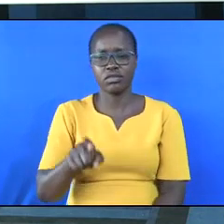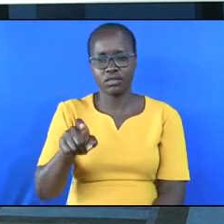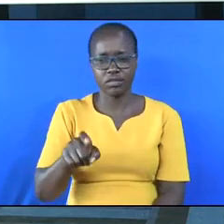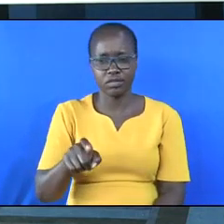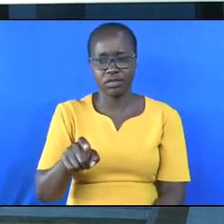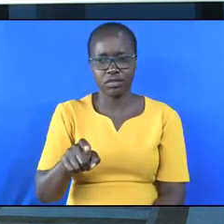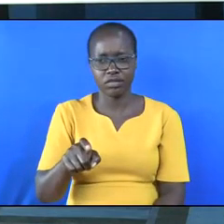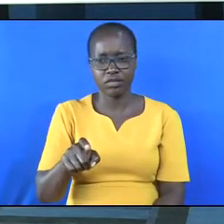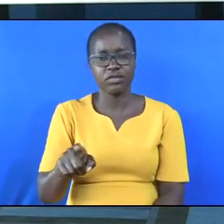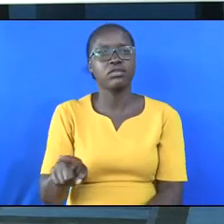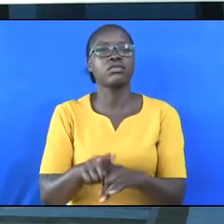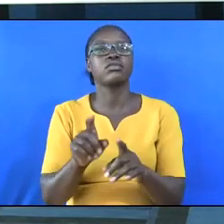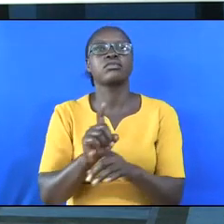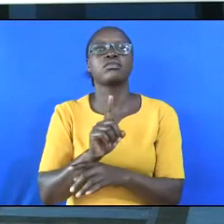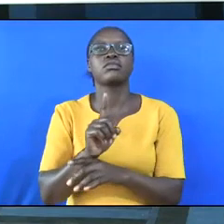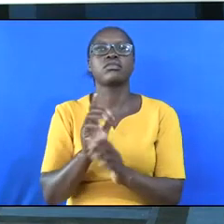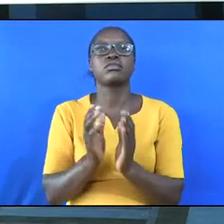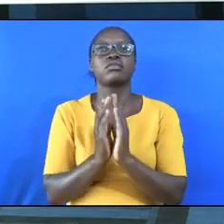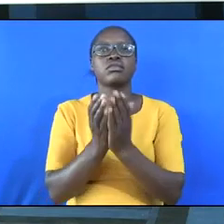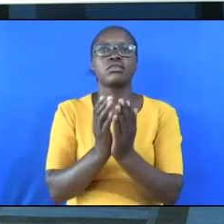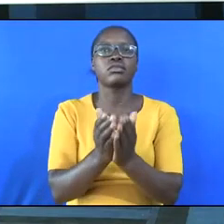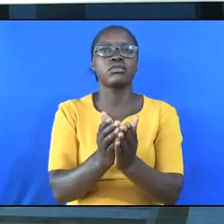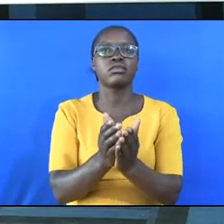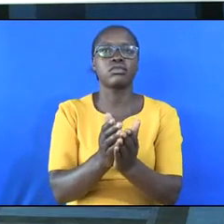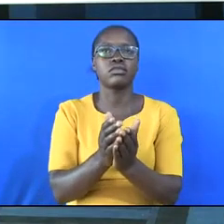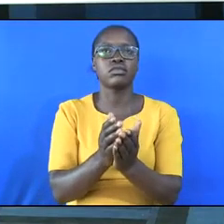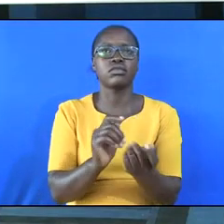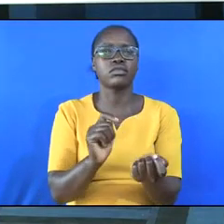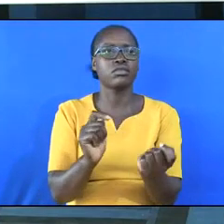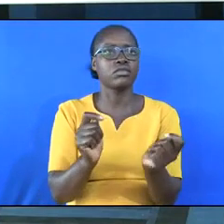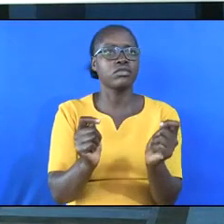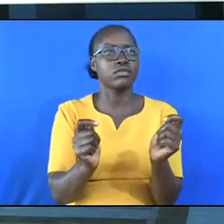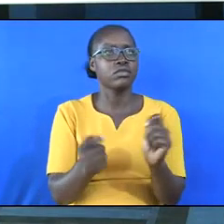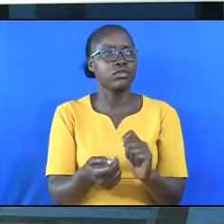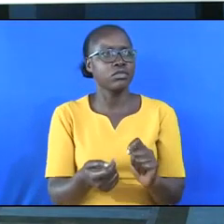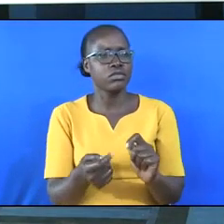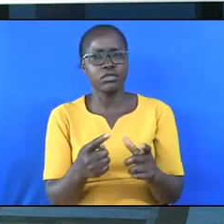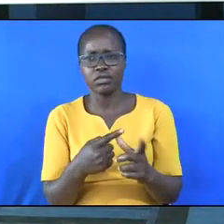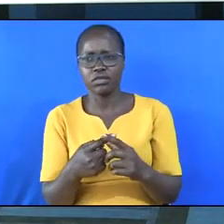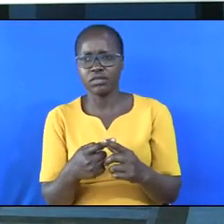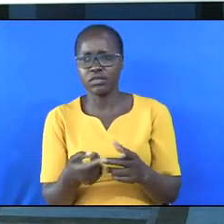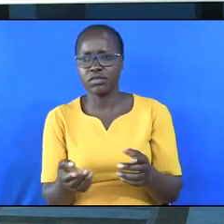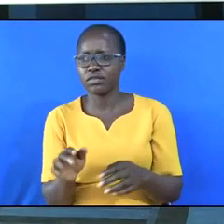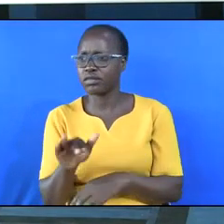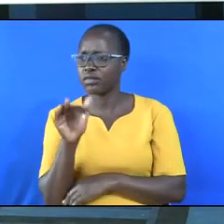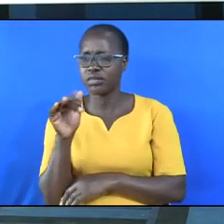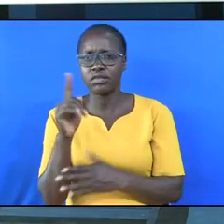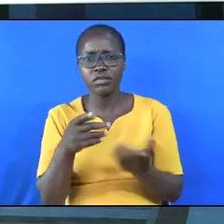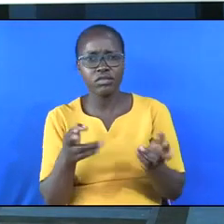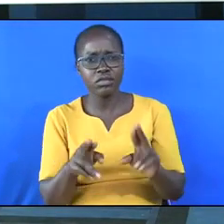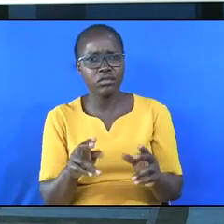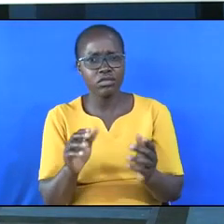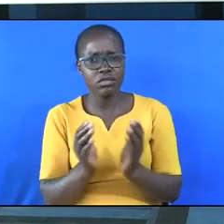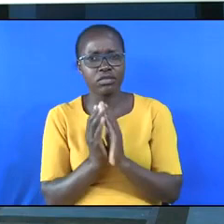it was the same ship. It had been renovated. Then they were asked what has happened with this ship.